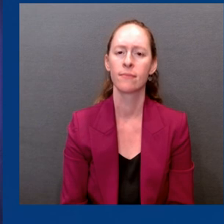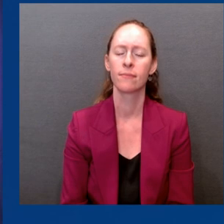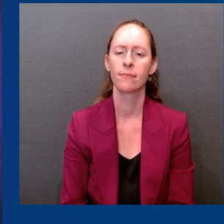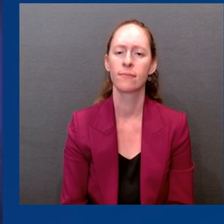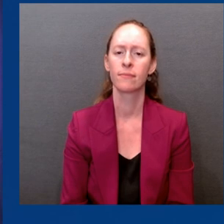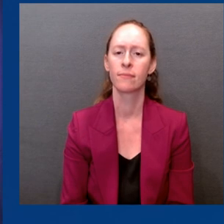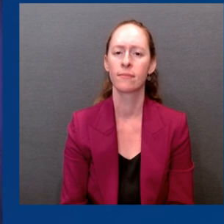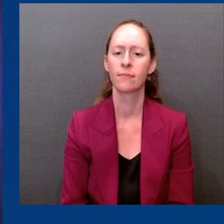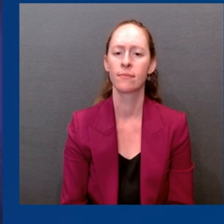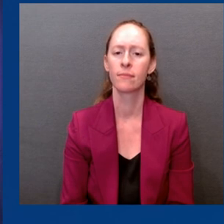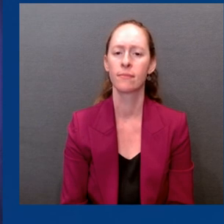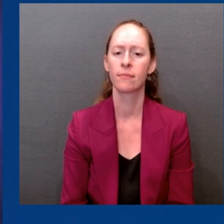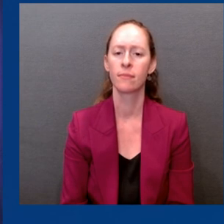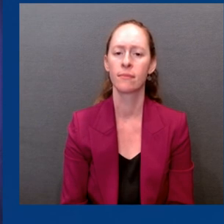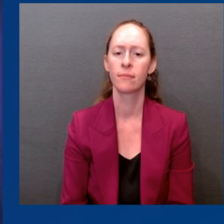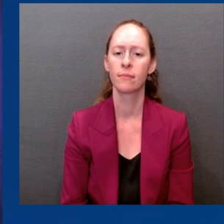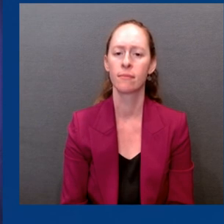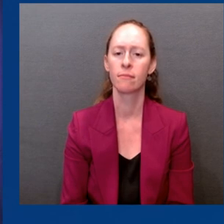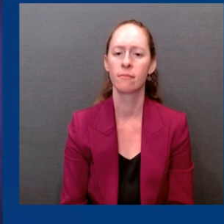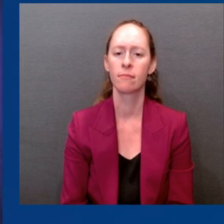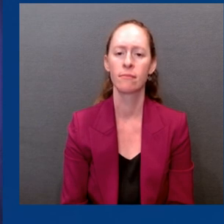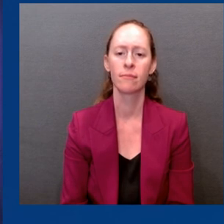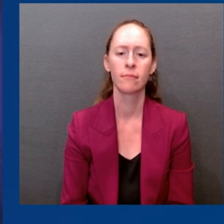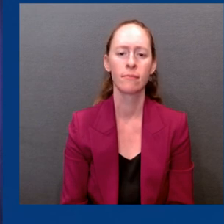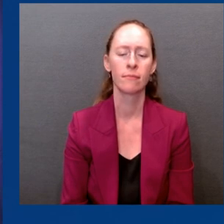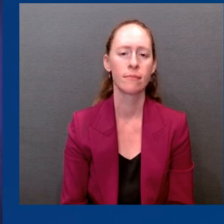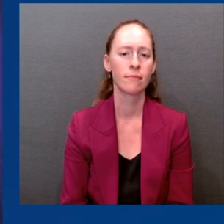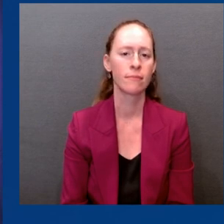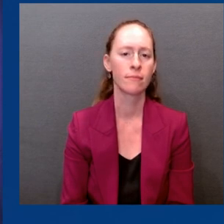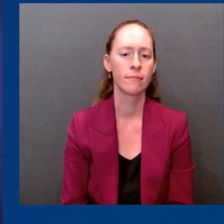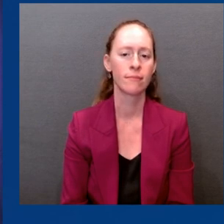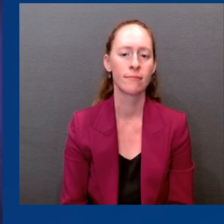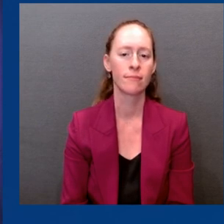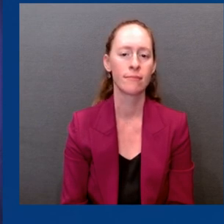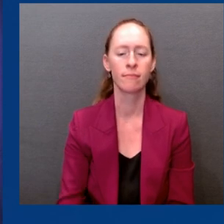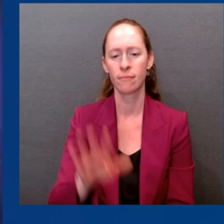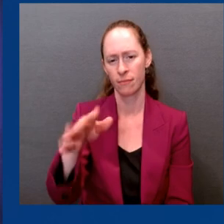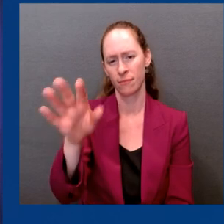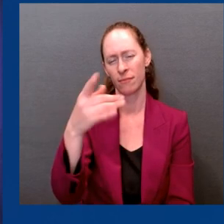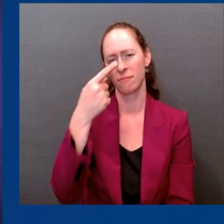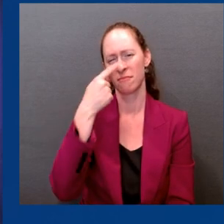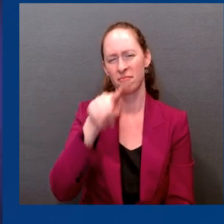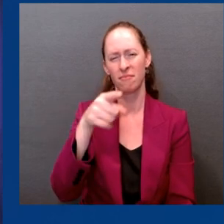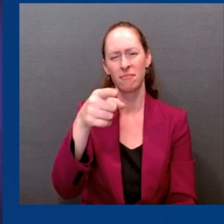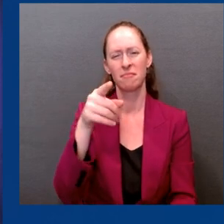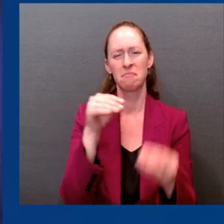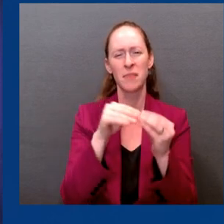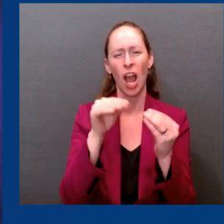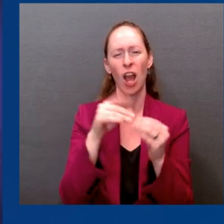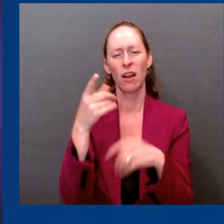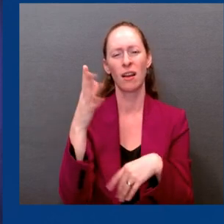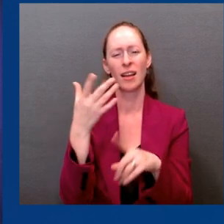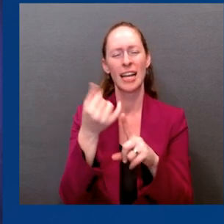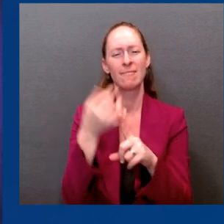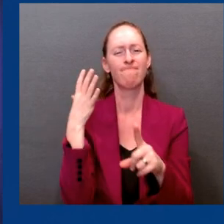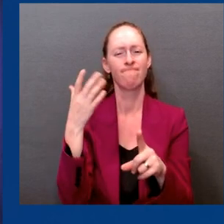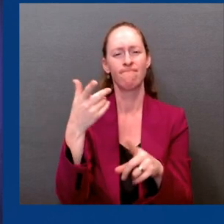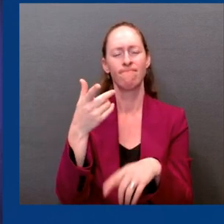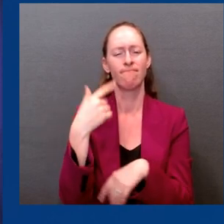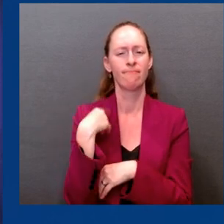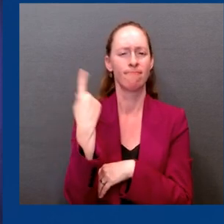of these updated boosters. Could you elaborate on what level of population coverage you need to get in order to achieve those